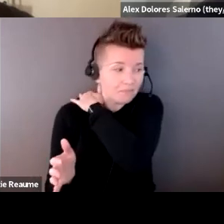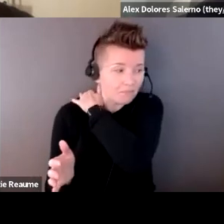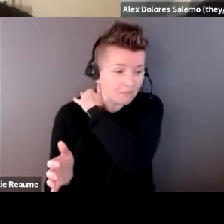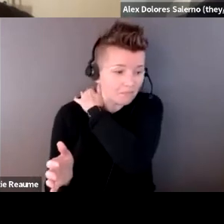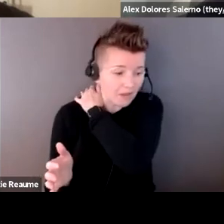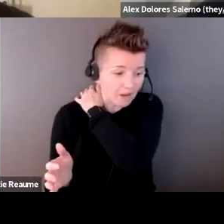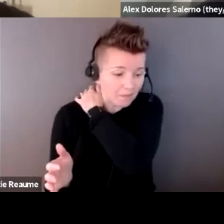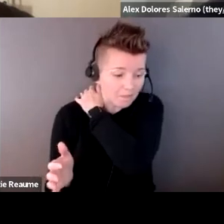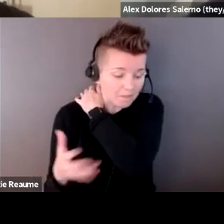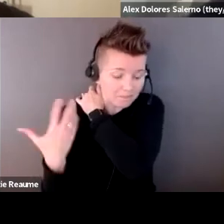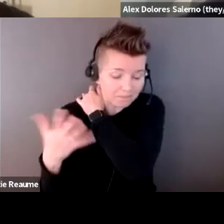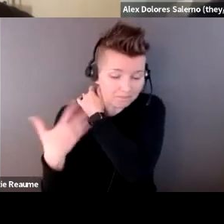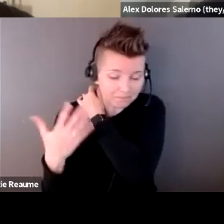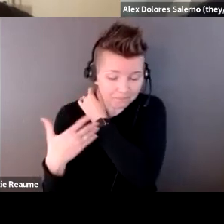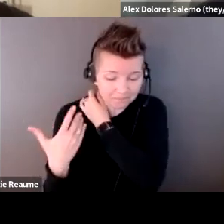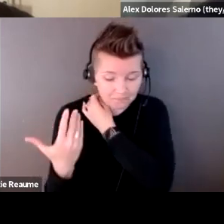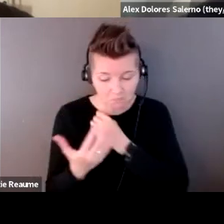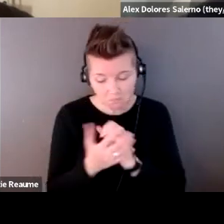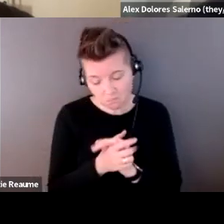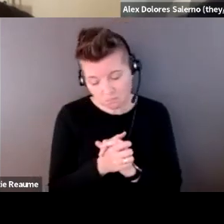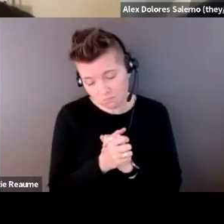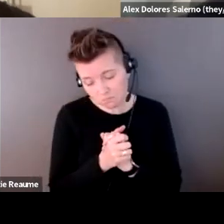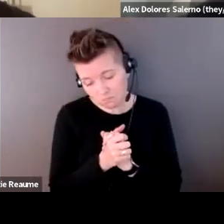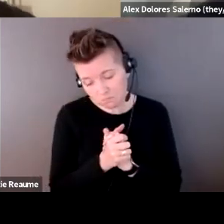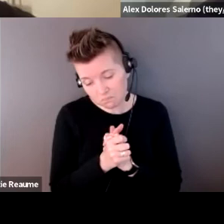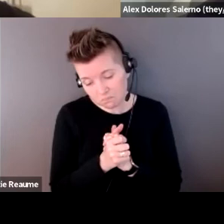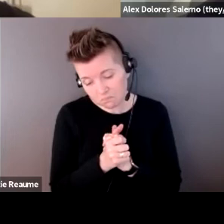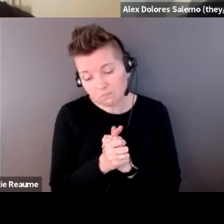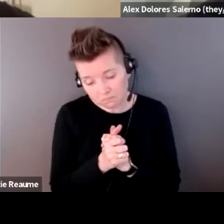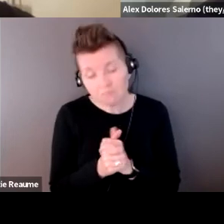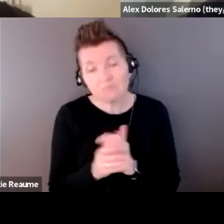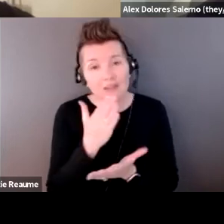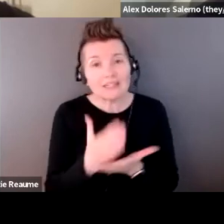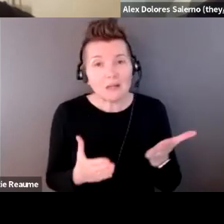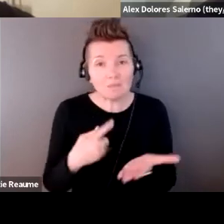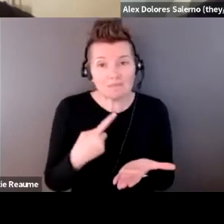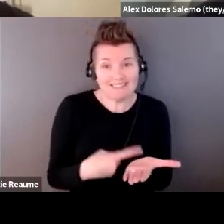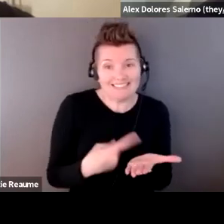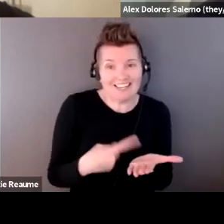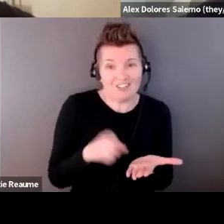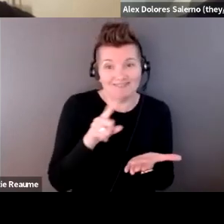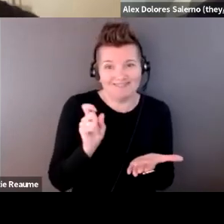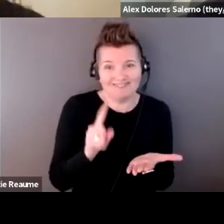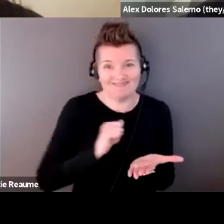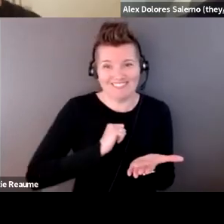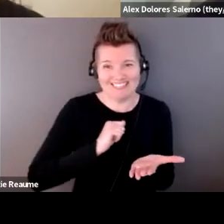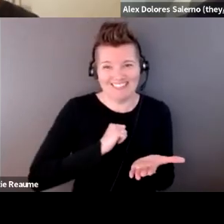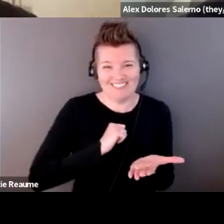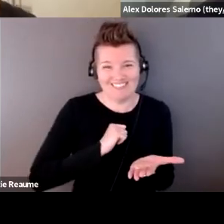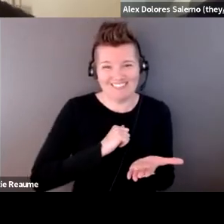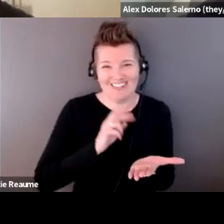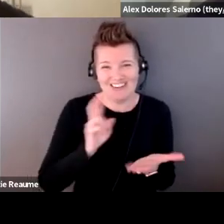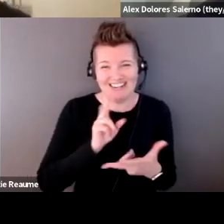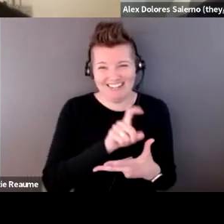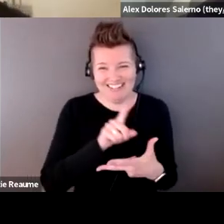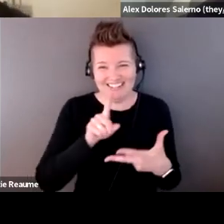some, you know, discussion questions that I had myself. And just after listening